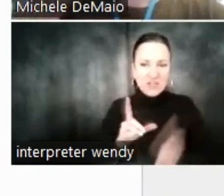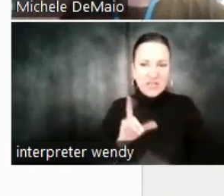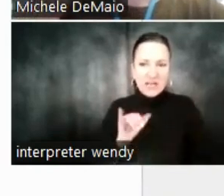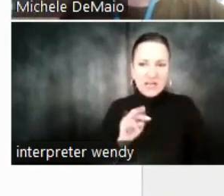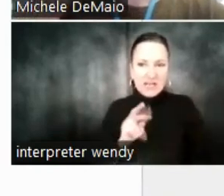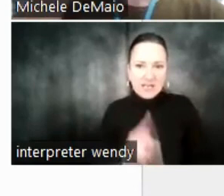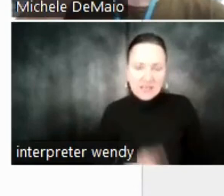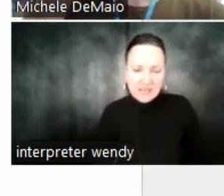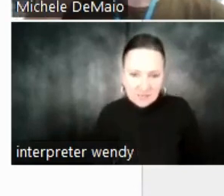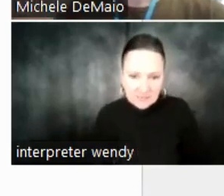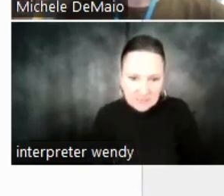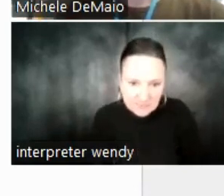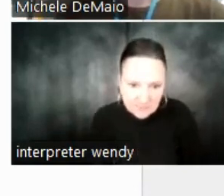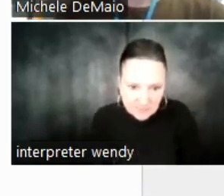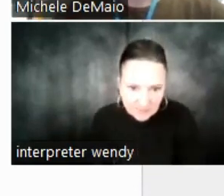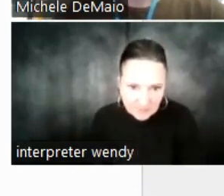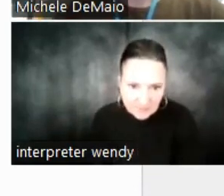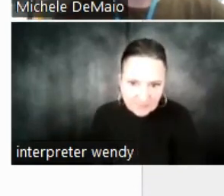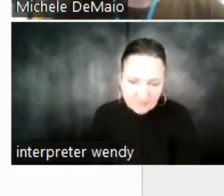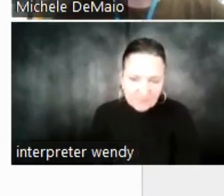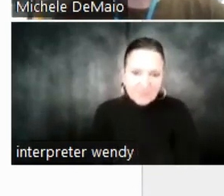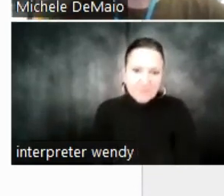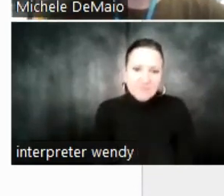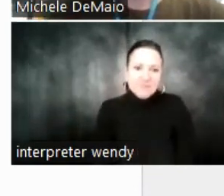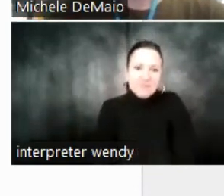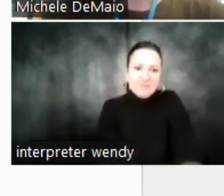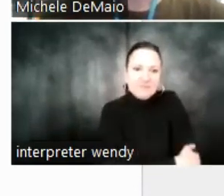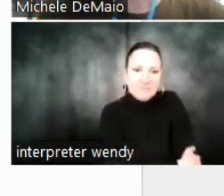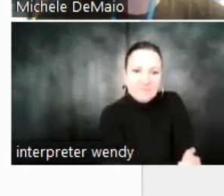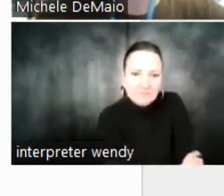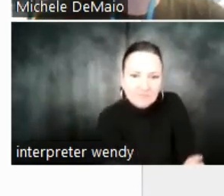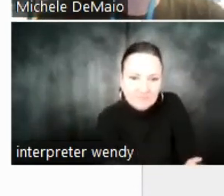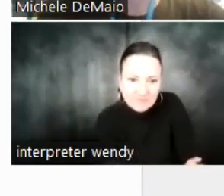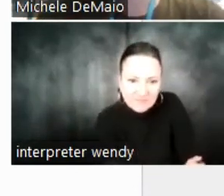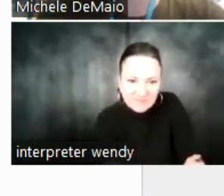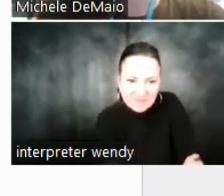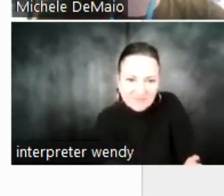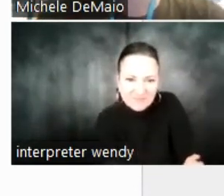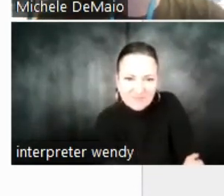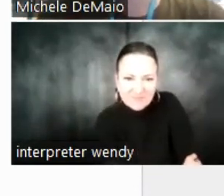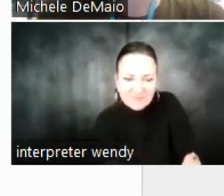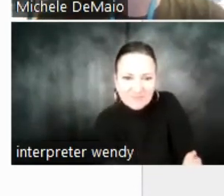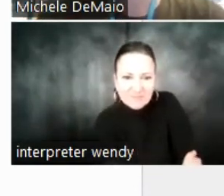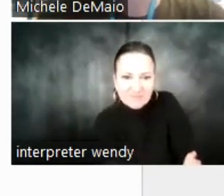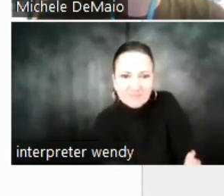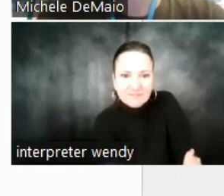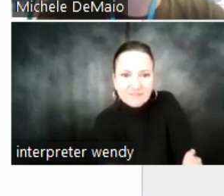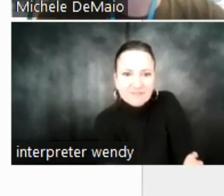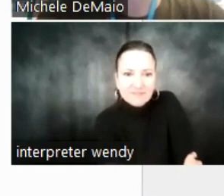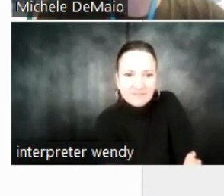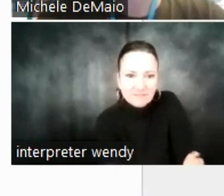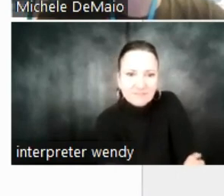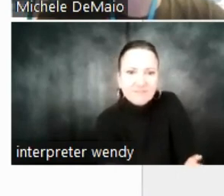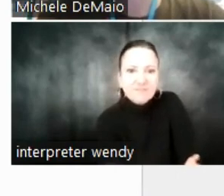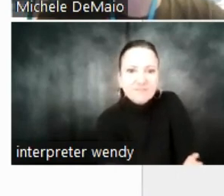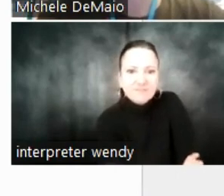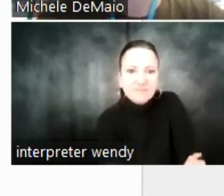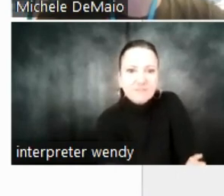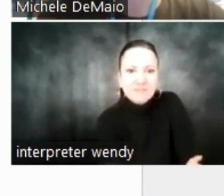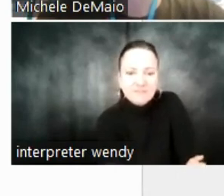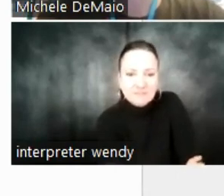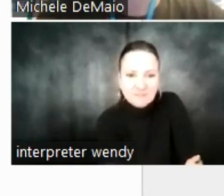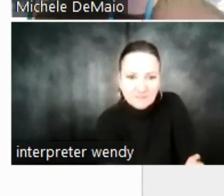vote for one of our terrific student finalists in our America's Next Great Intern Contest. Please go